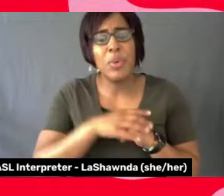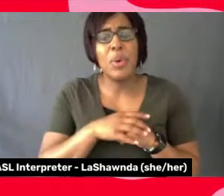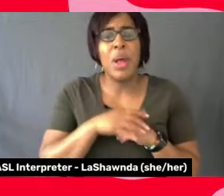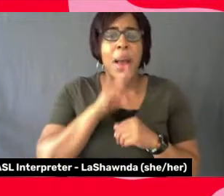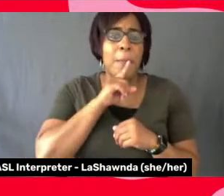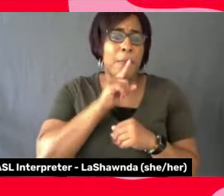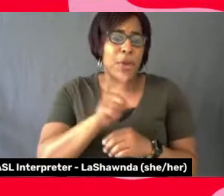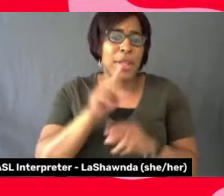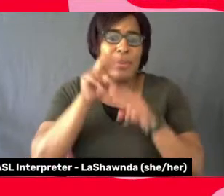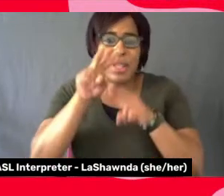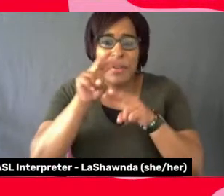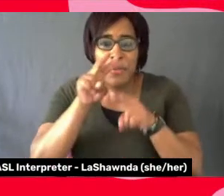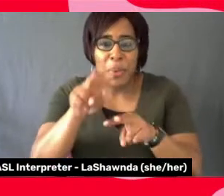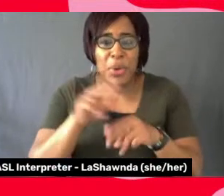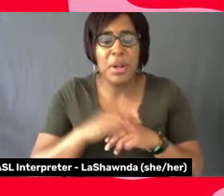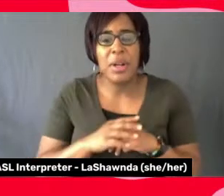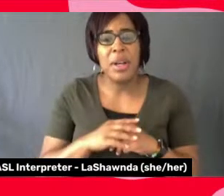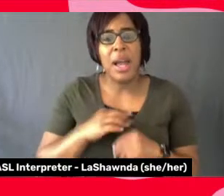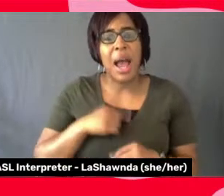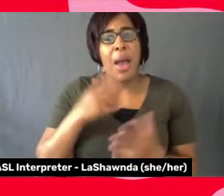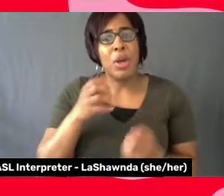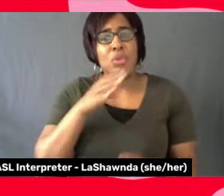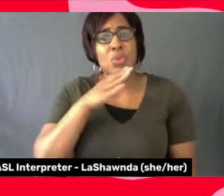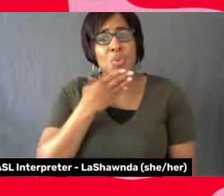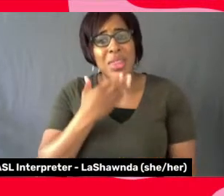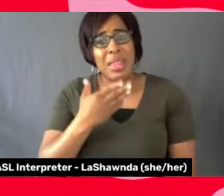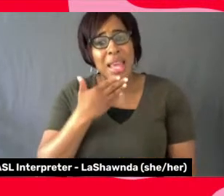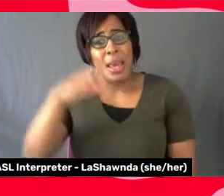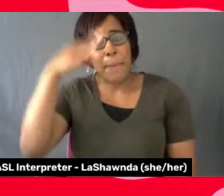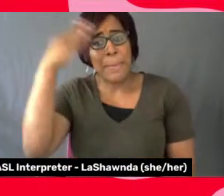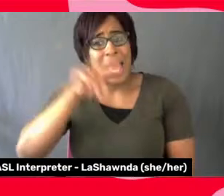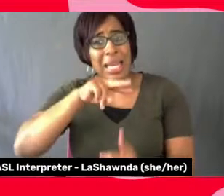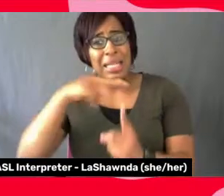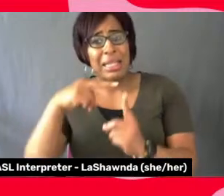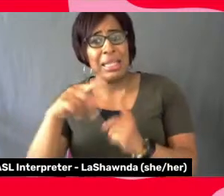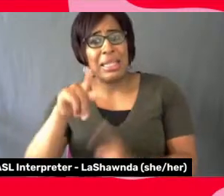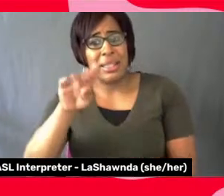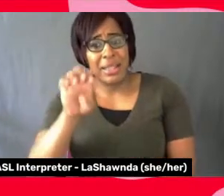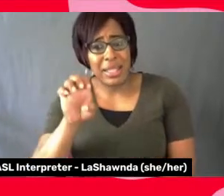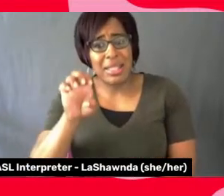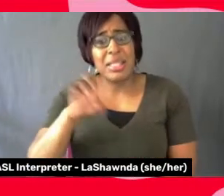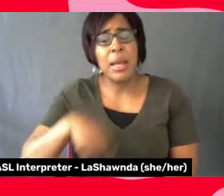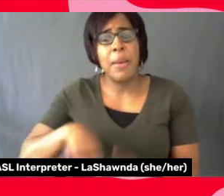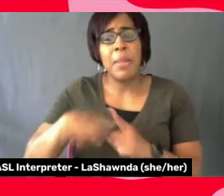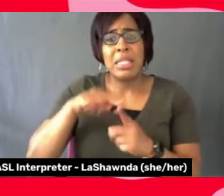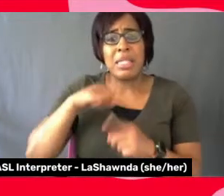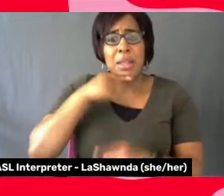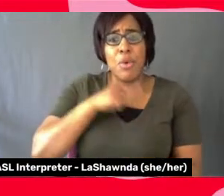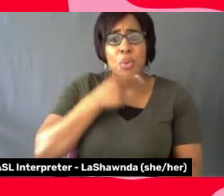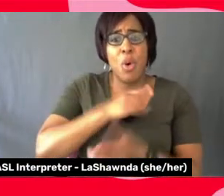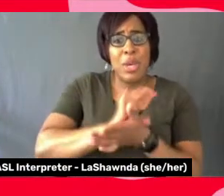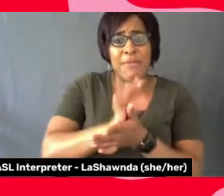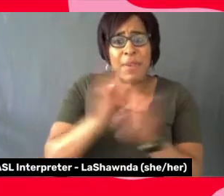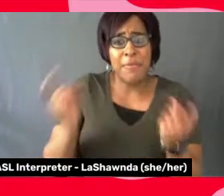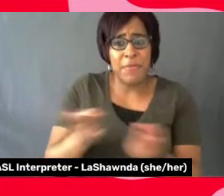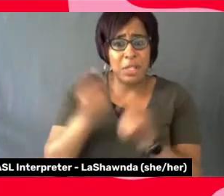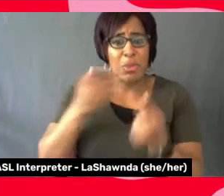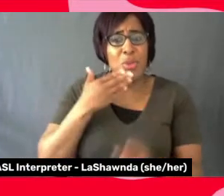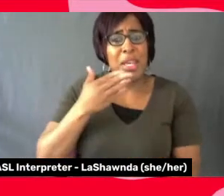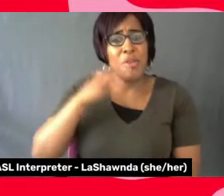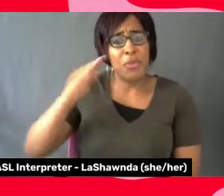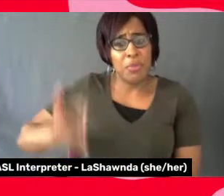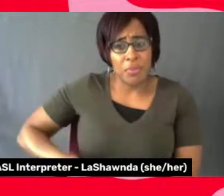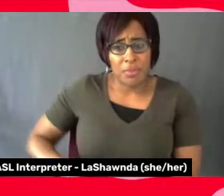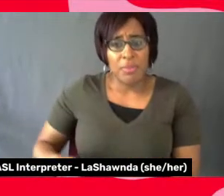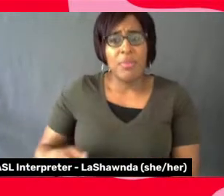forward to it. And I want to thank Black Lens and the Milwaukee Film Festival for inviting me. And they've had me before to